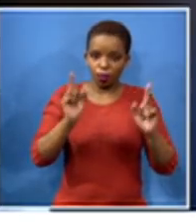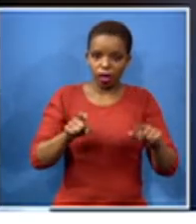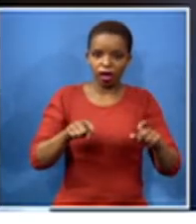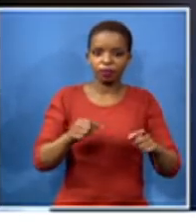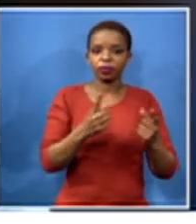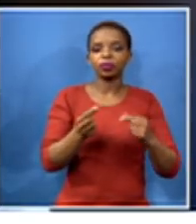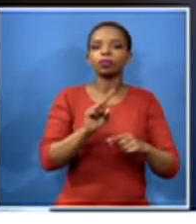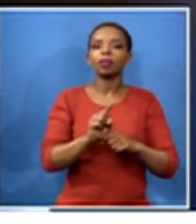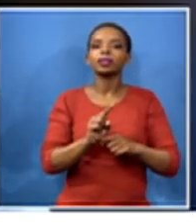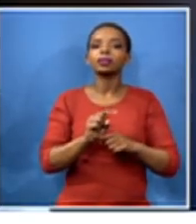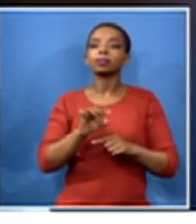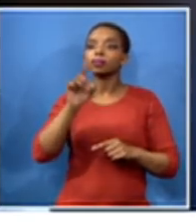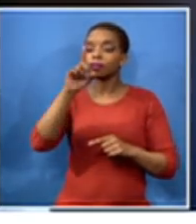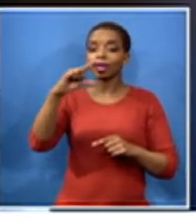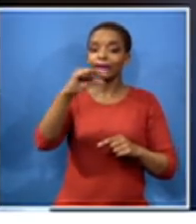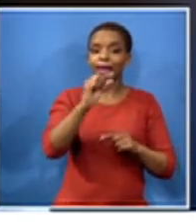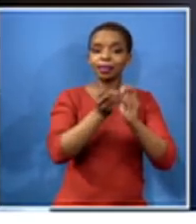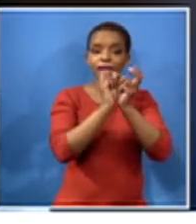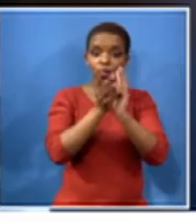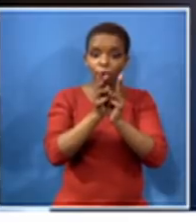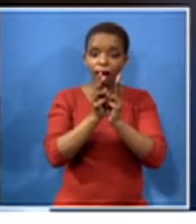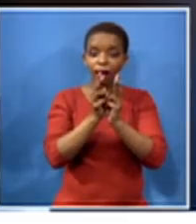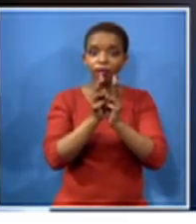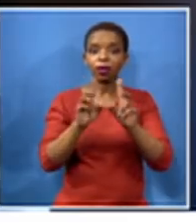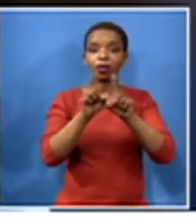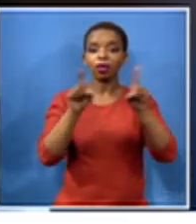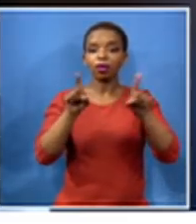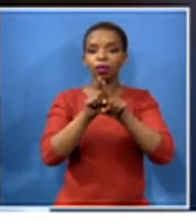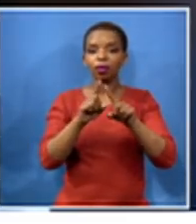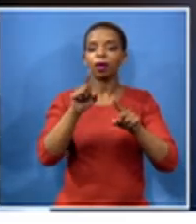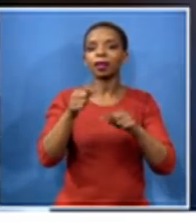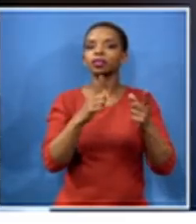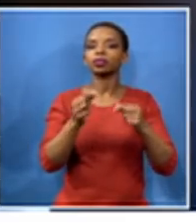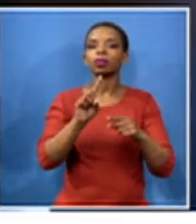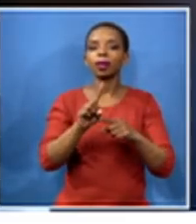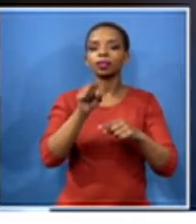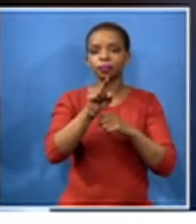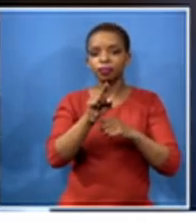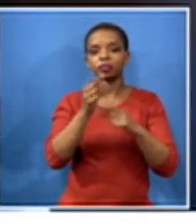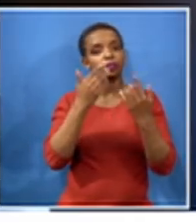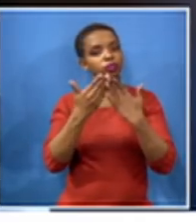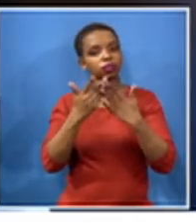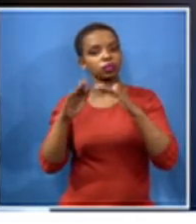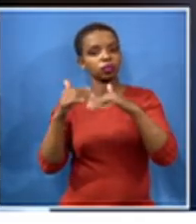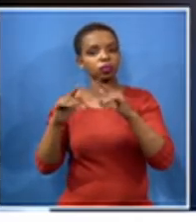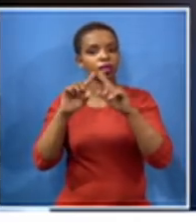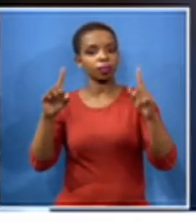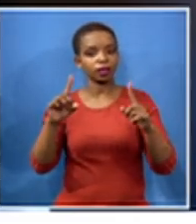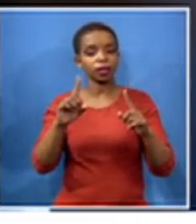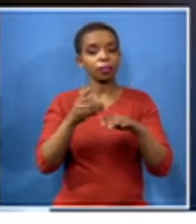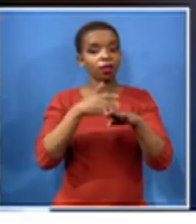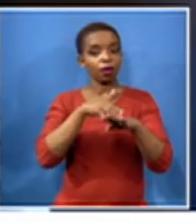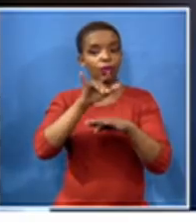camps great terms must be taken to camps but before that we must have a covered 19